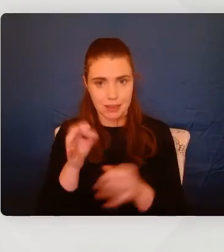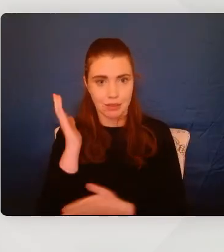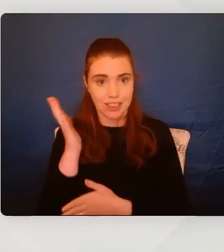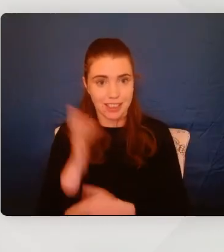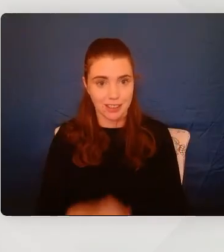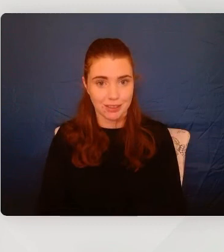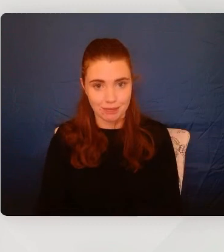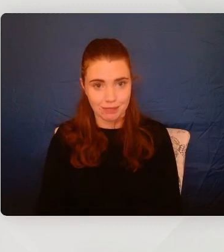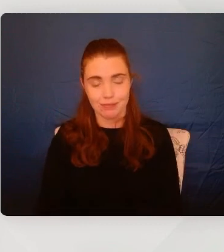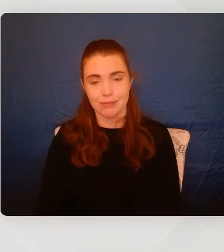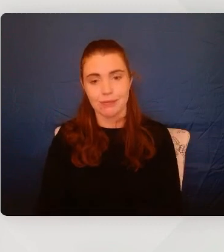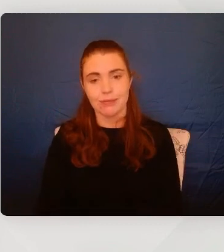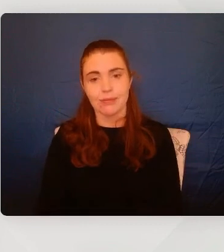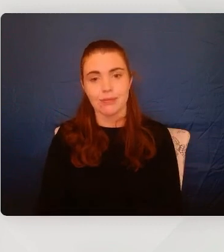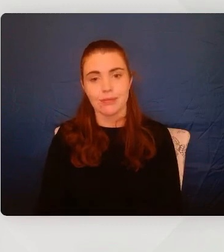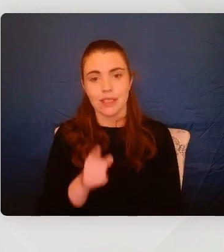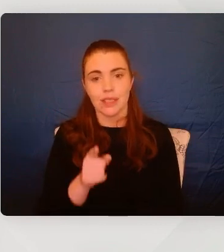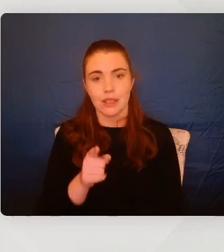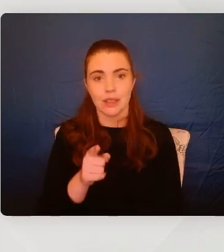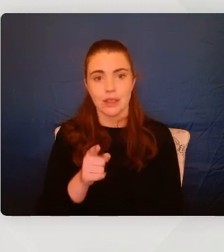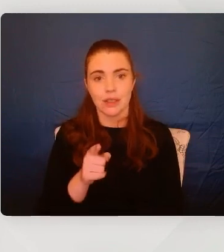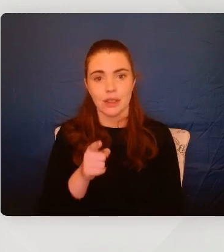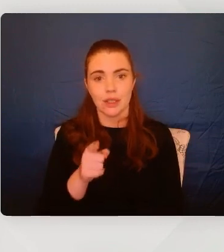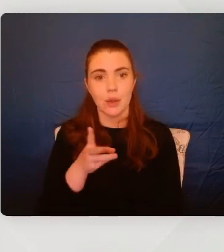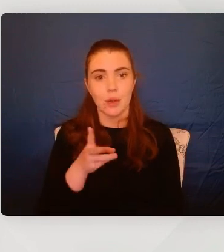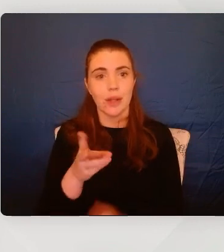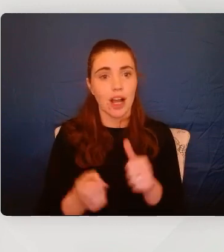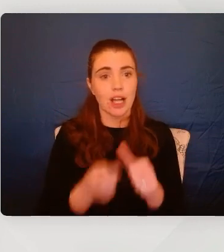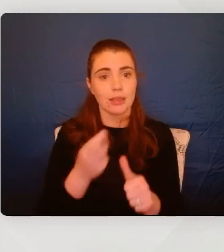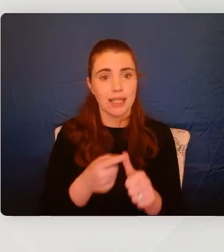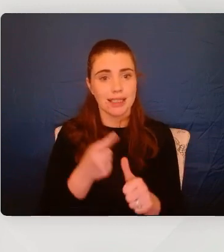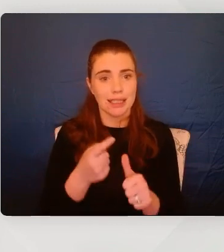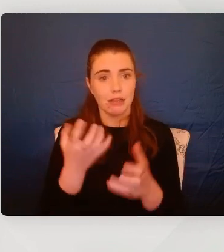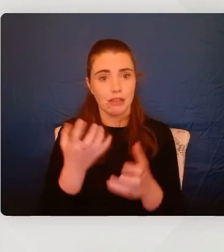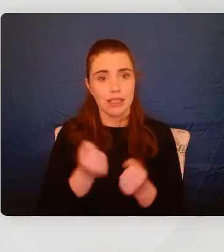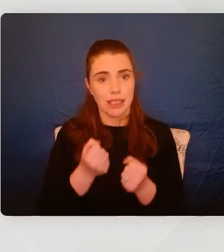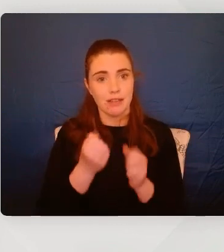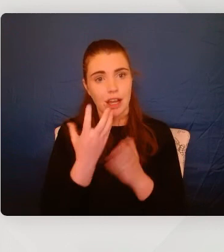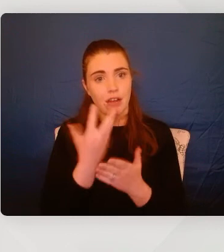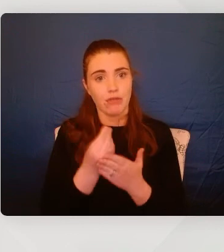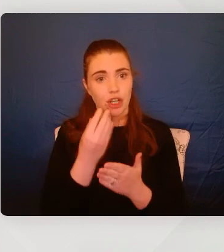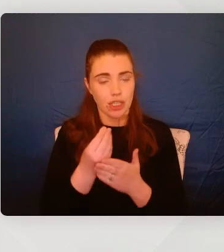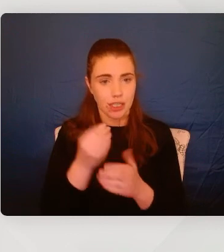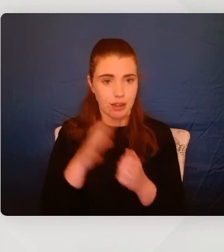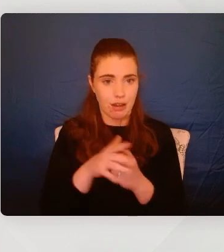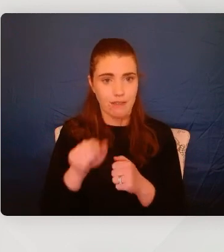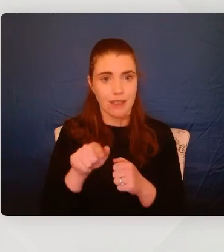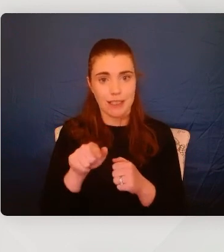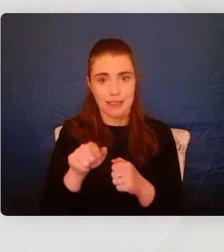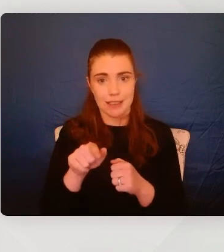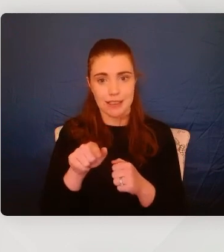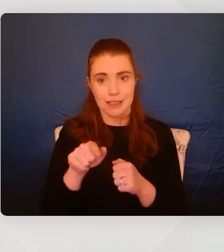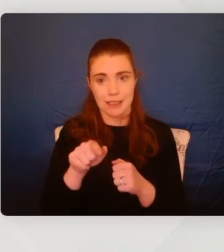We will be sending out, you'll automatically receive a recording of this webinar post event.